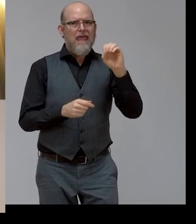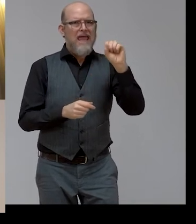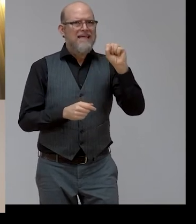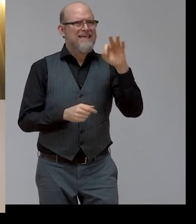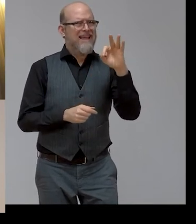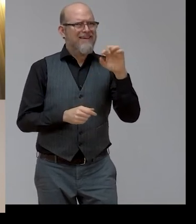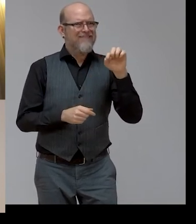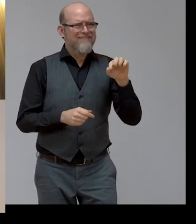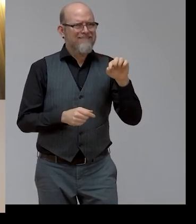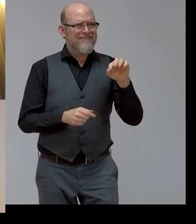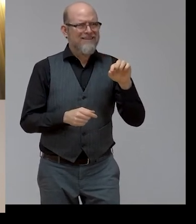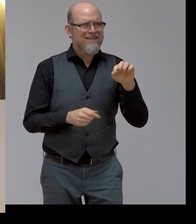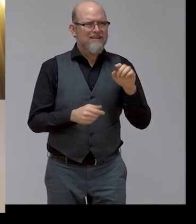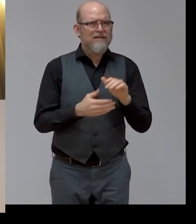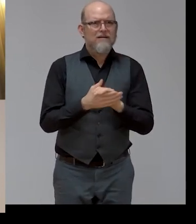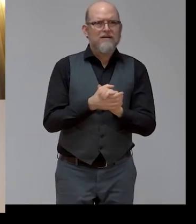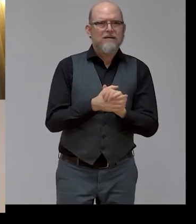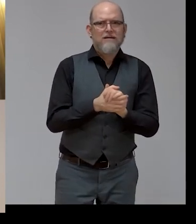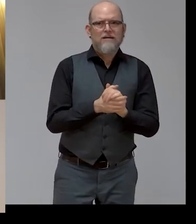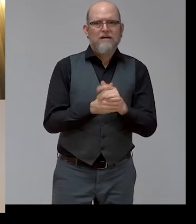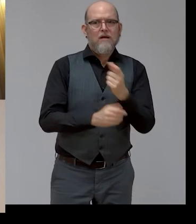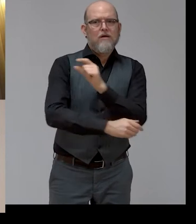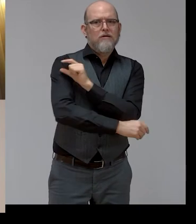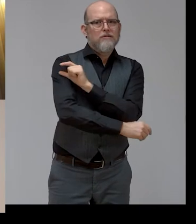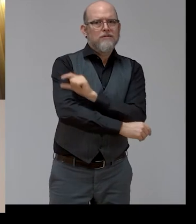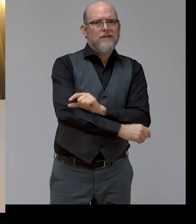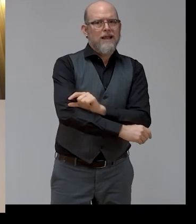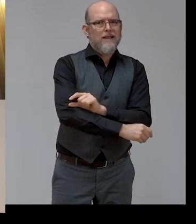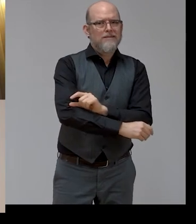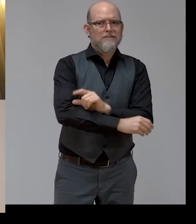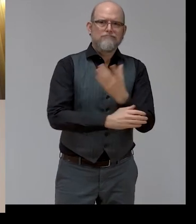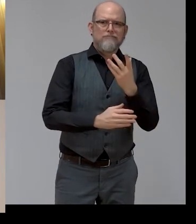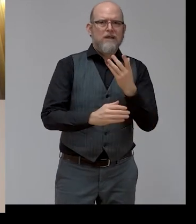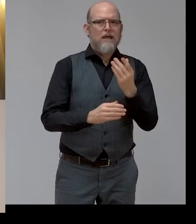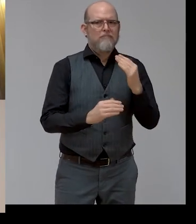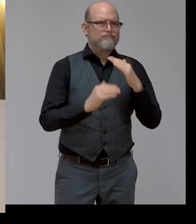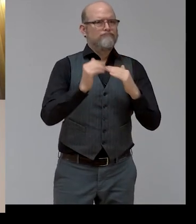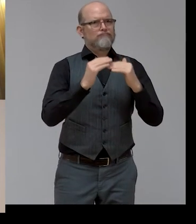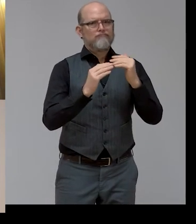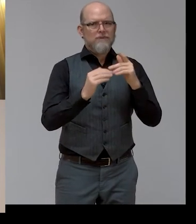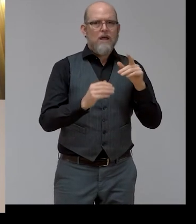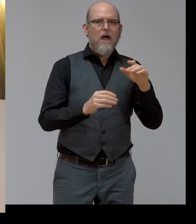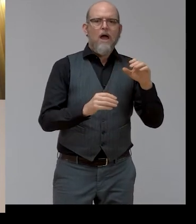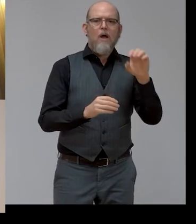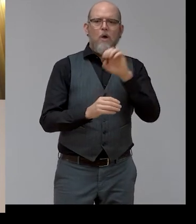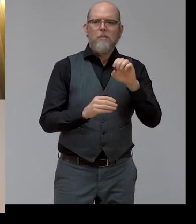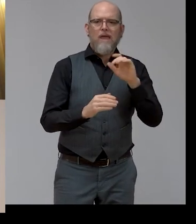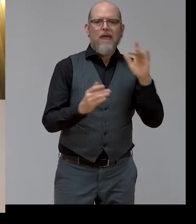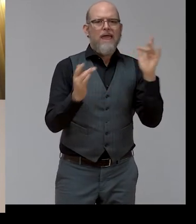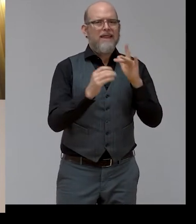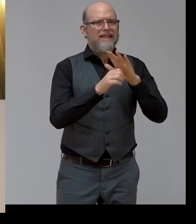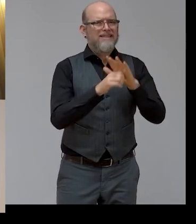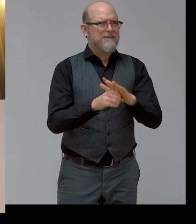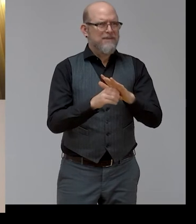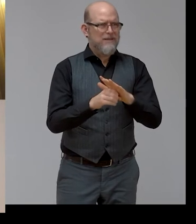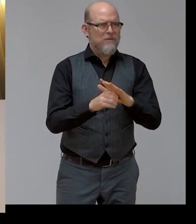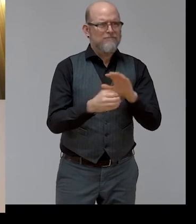initiatives of the European institutions, and on anti-discrimination legislation. So, our rapporteur has put